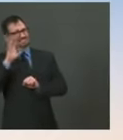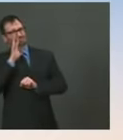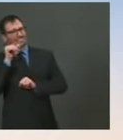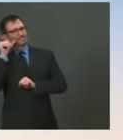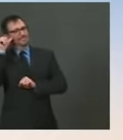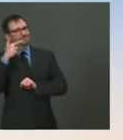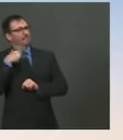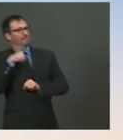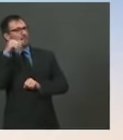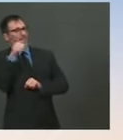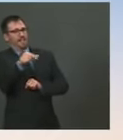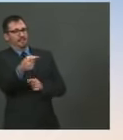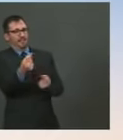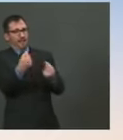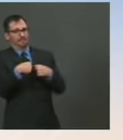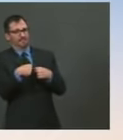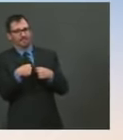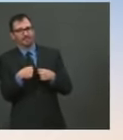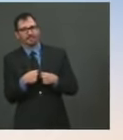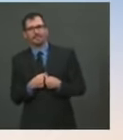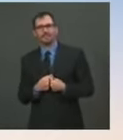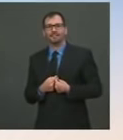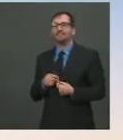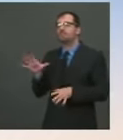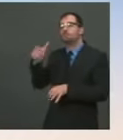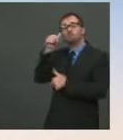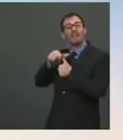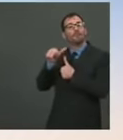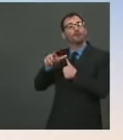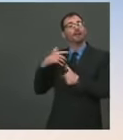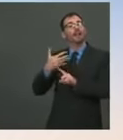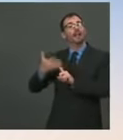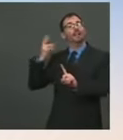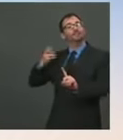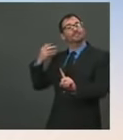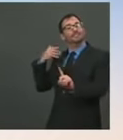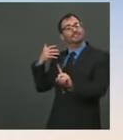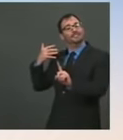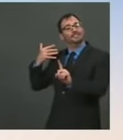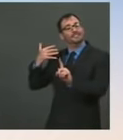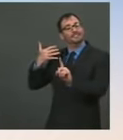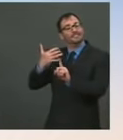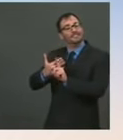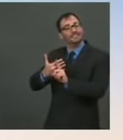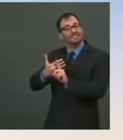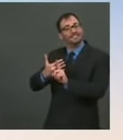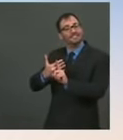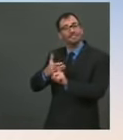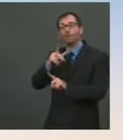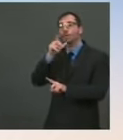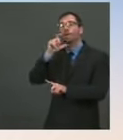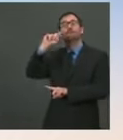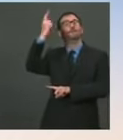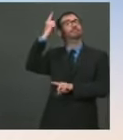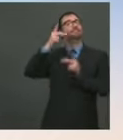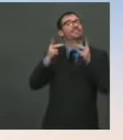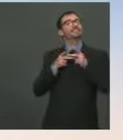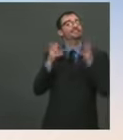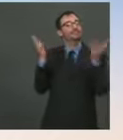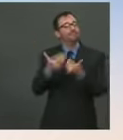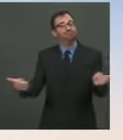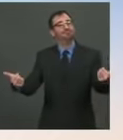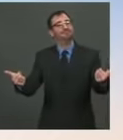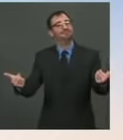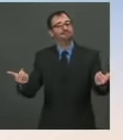here, how we got to a place where we're dealing with families being separated. This is coming from the last administration cruel, inhuman,